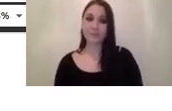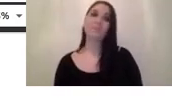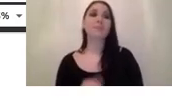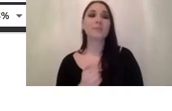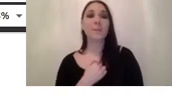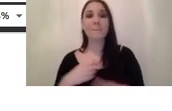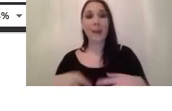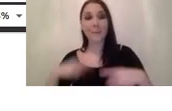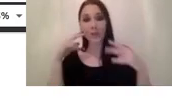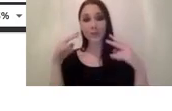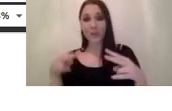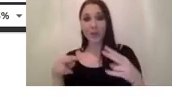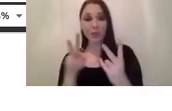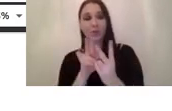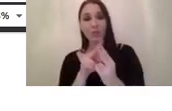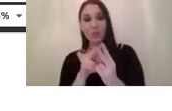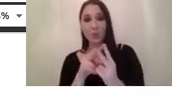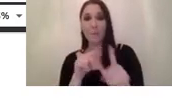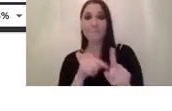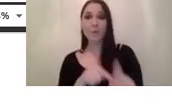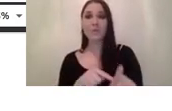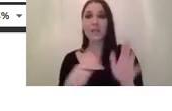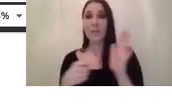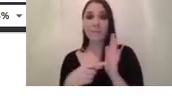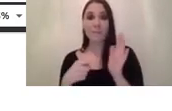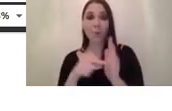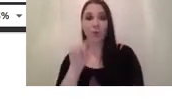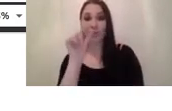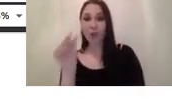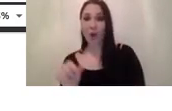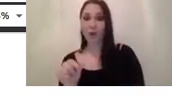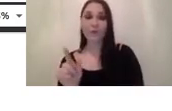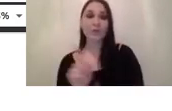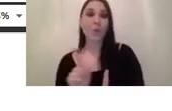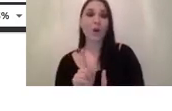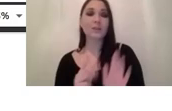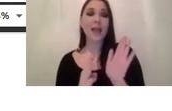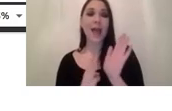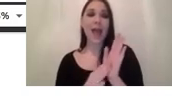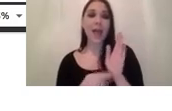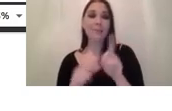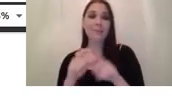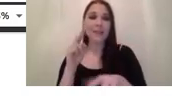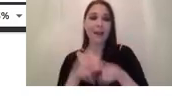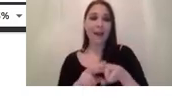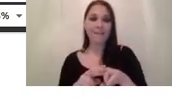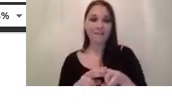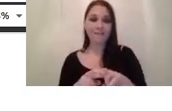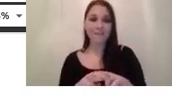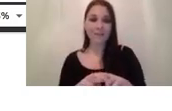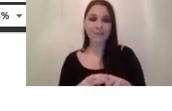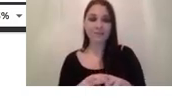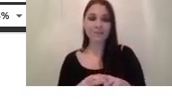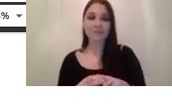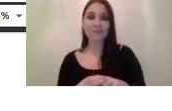most important curves are the mtf and the distortion versus image height